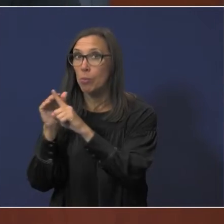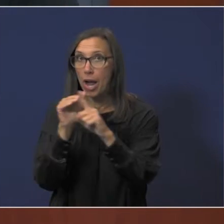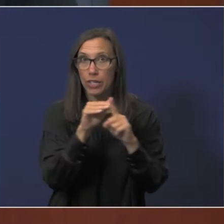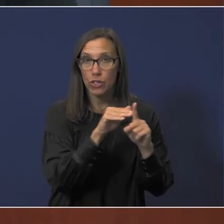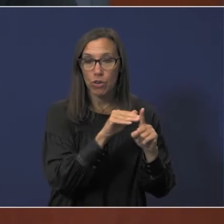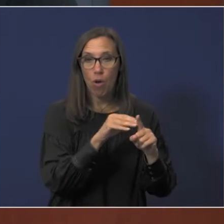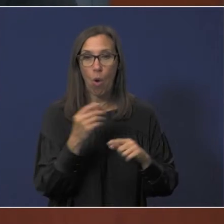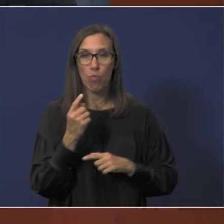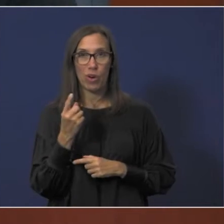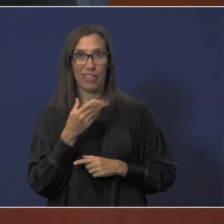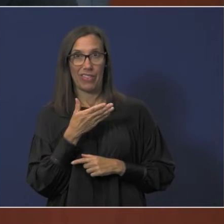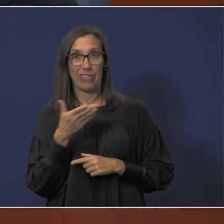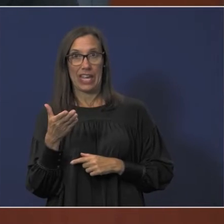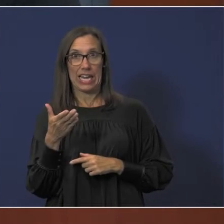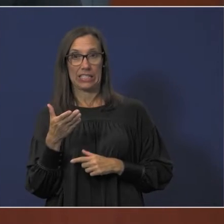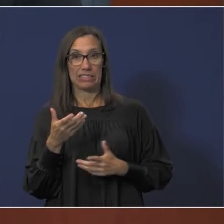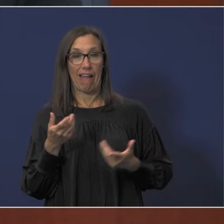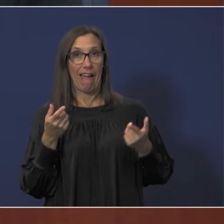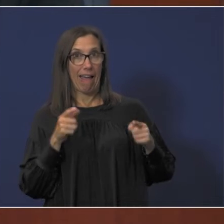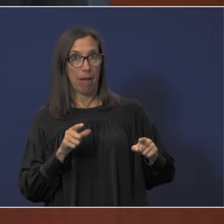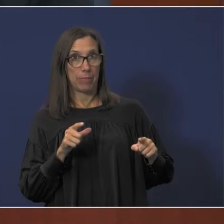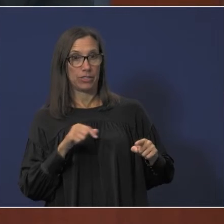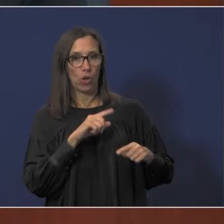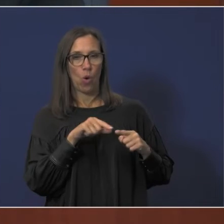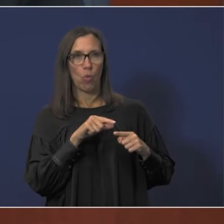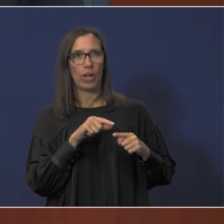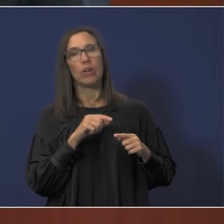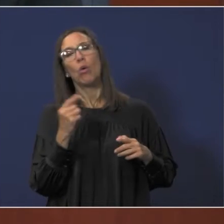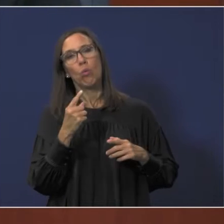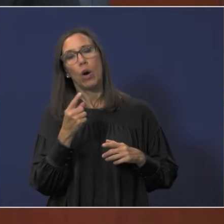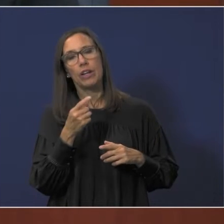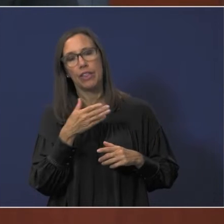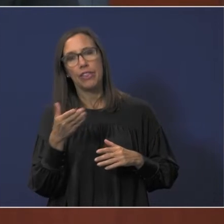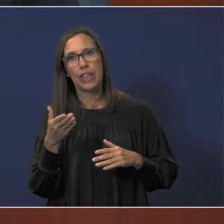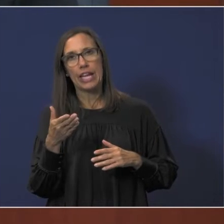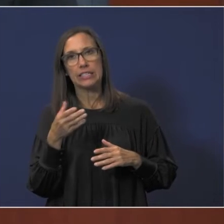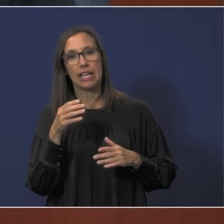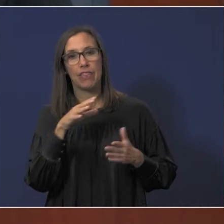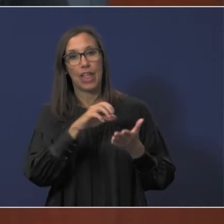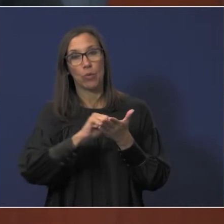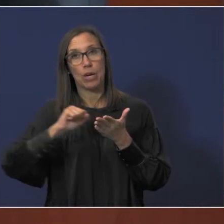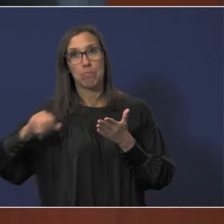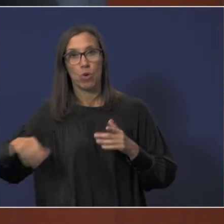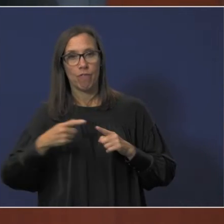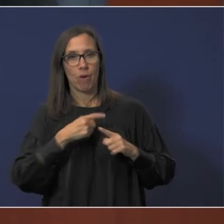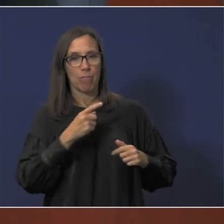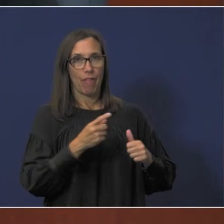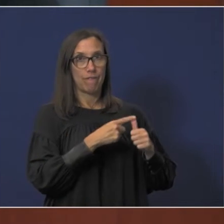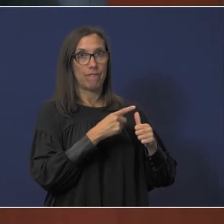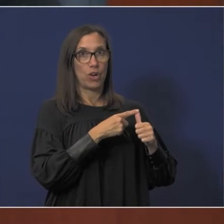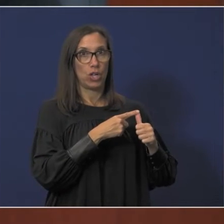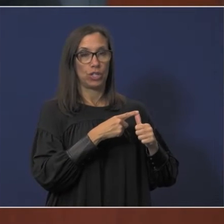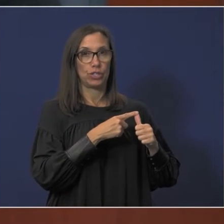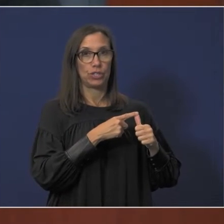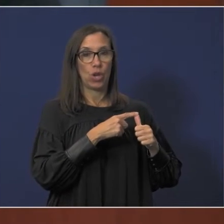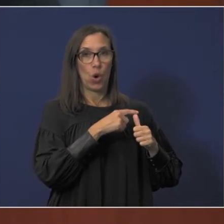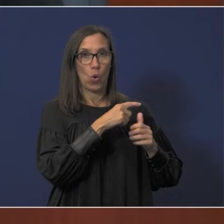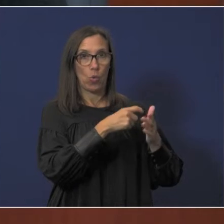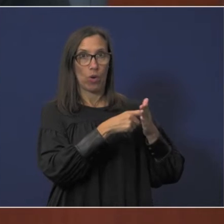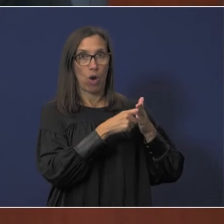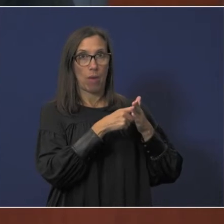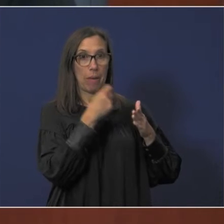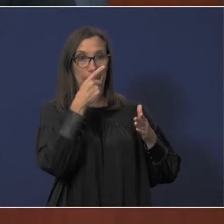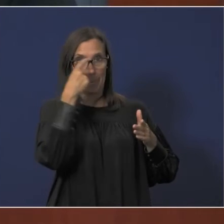one of the things that's done whenever they look well one of the items they removed from the first criteria because of